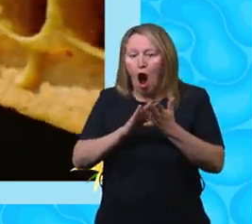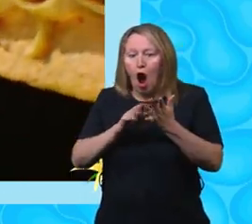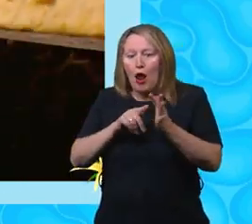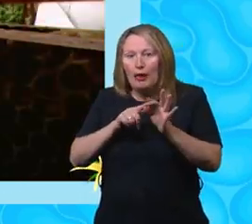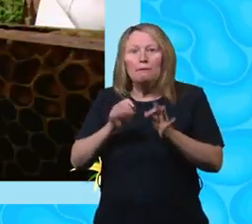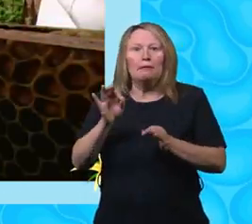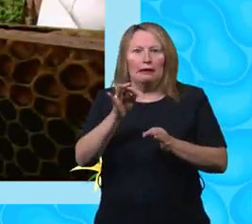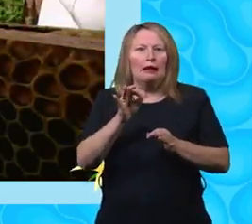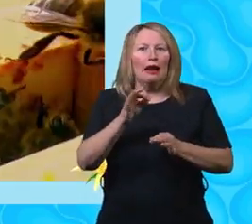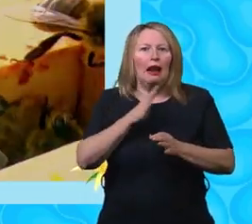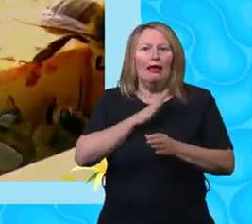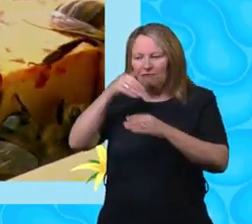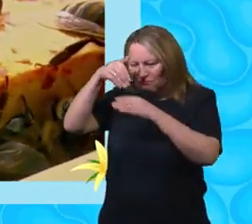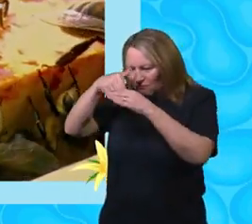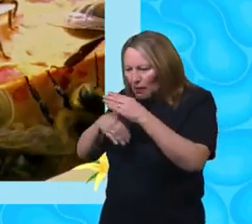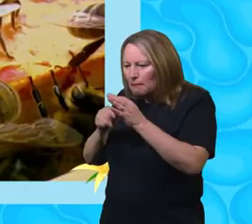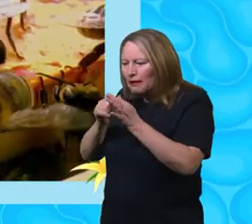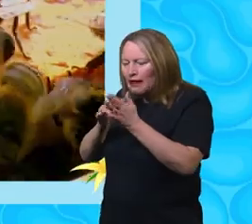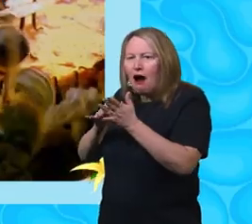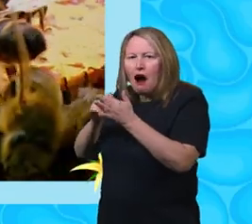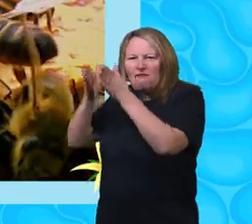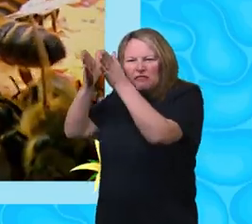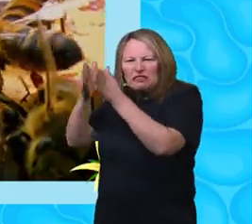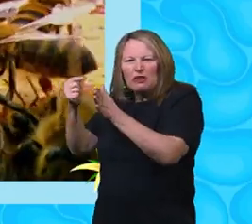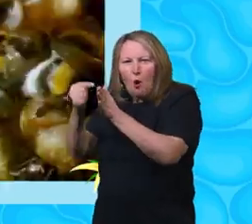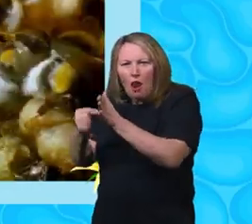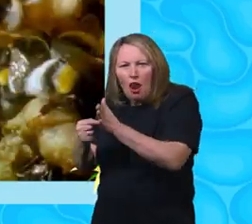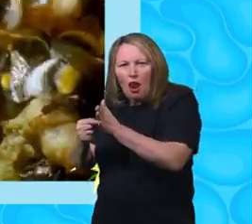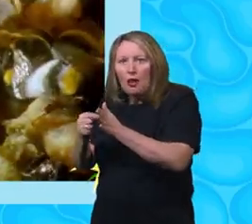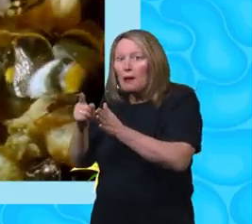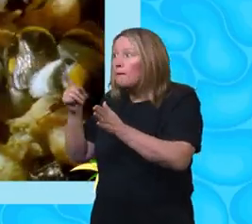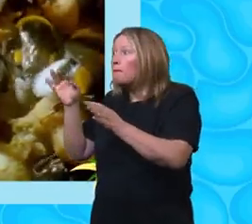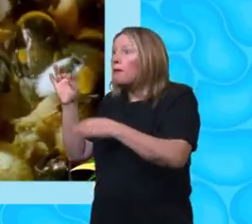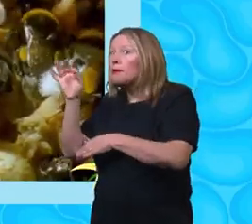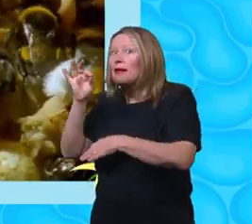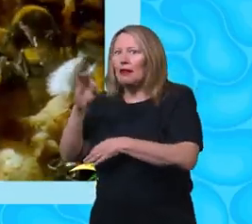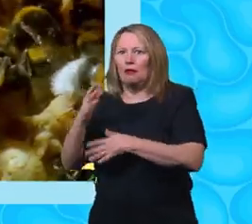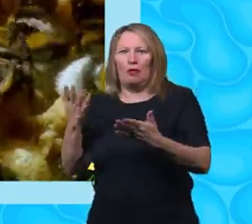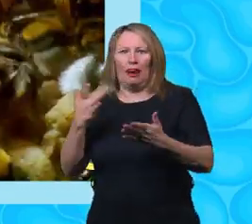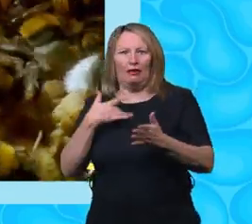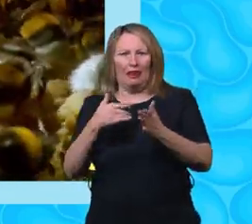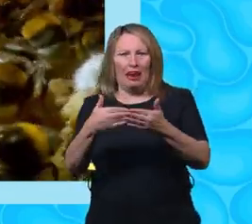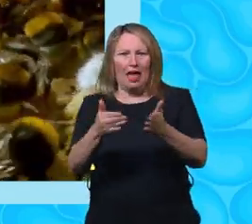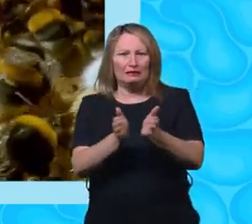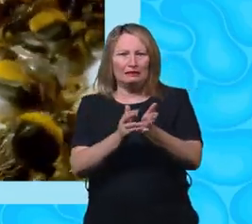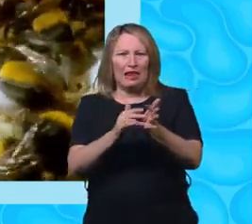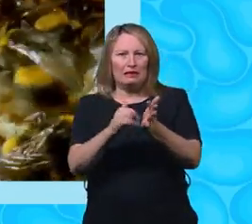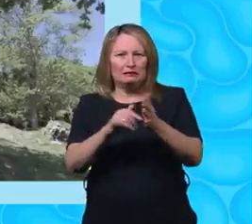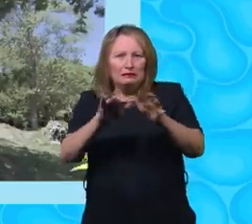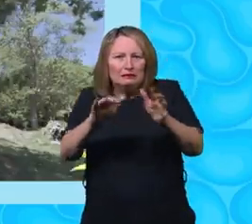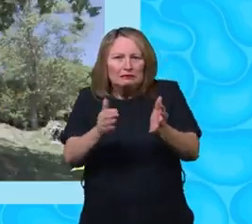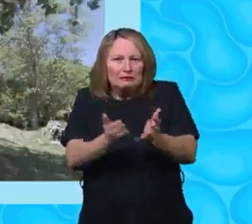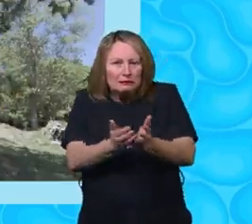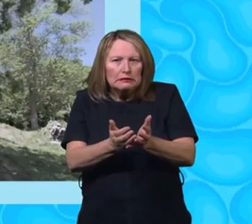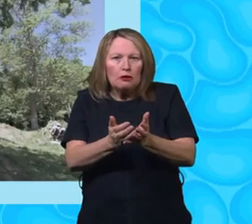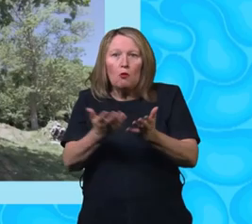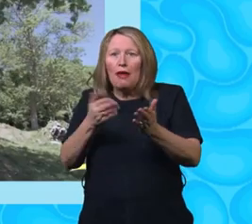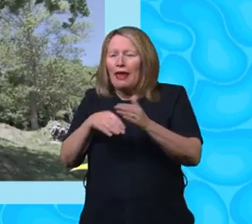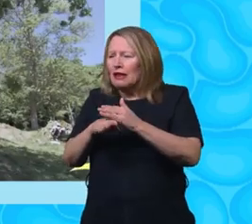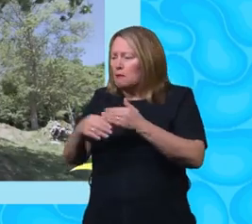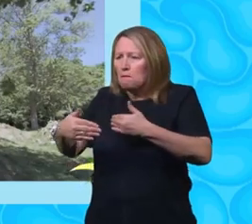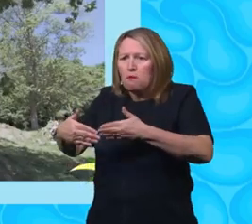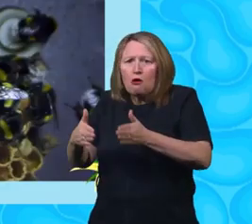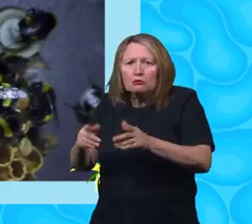only honey bees are kept in beehives. Bumble bees live in nests. Some make their nests in nest